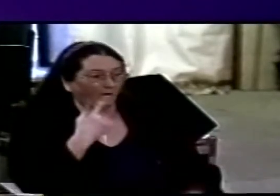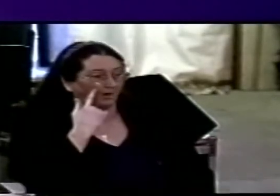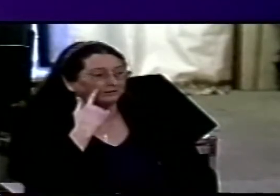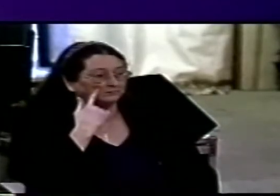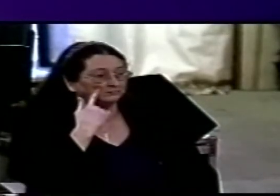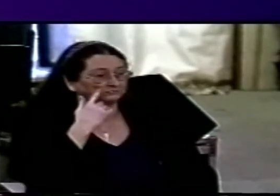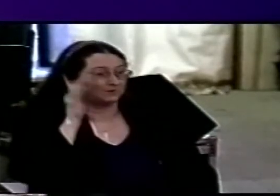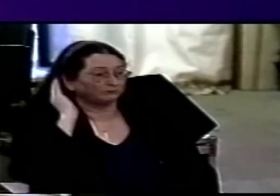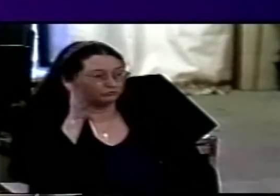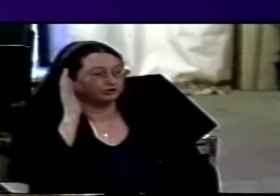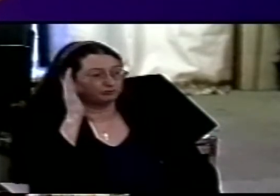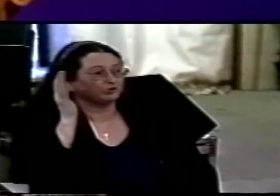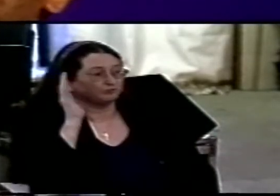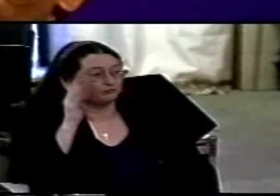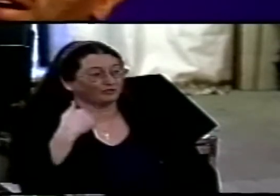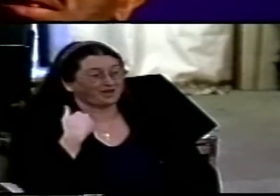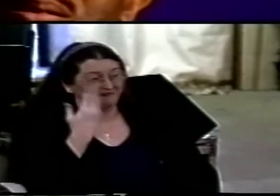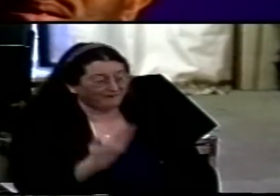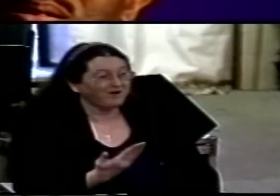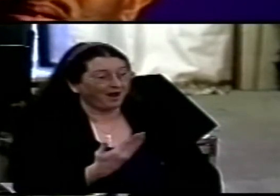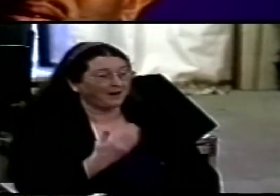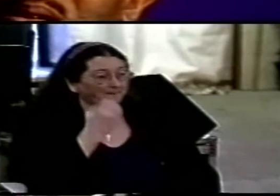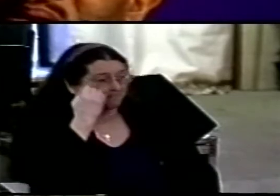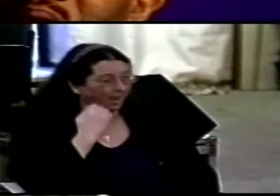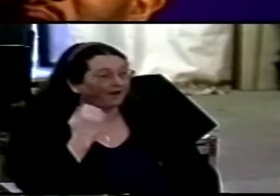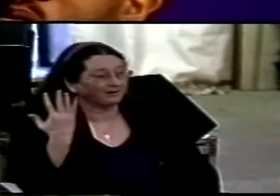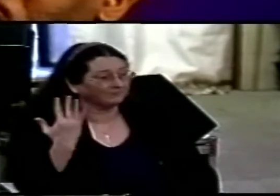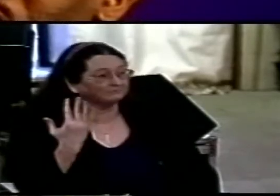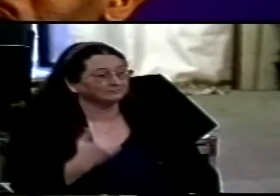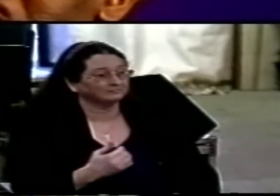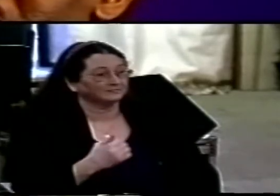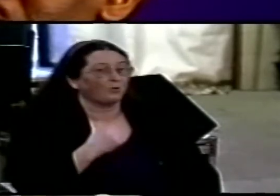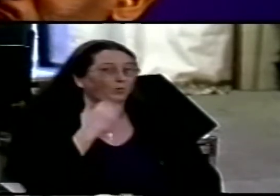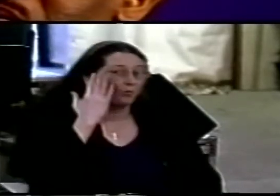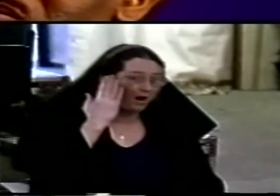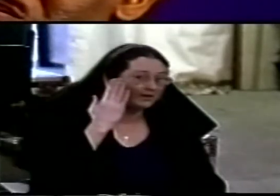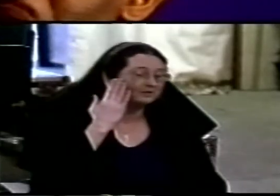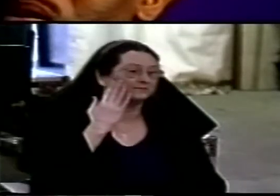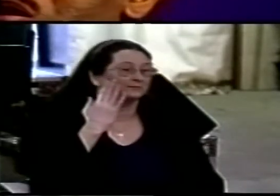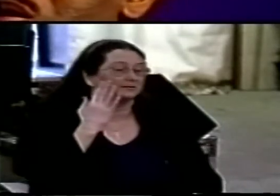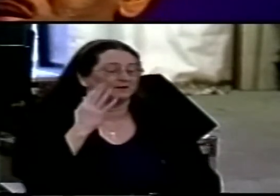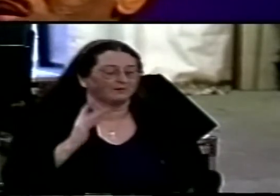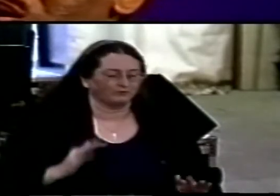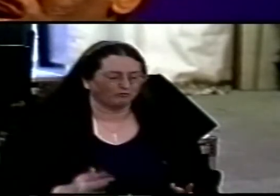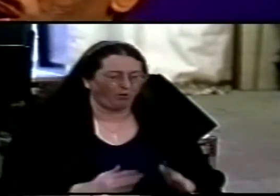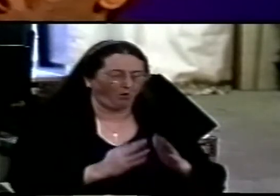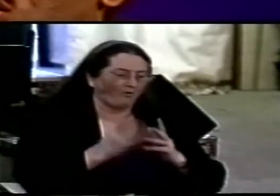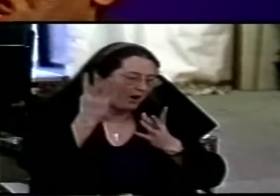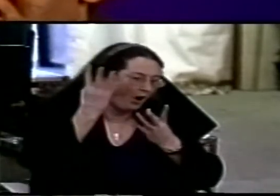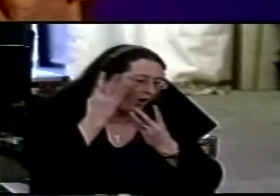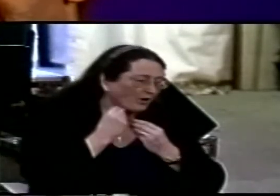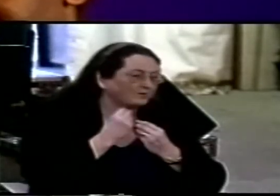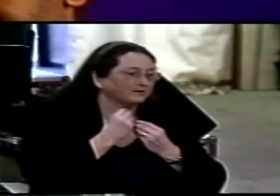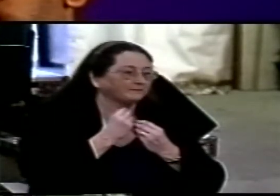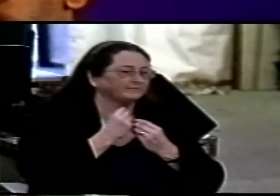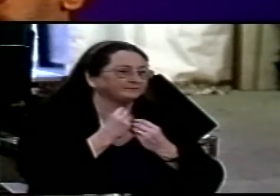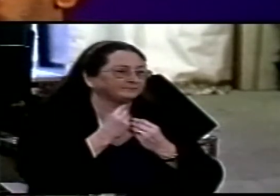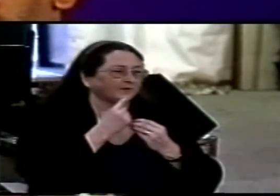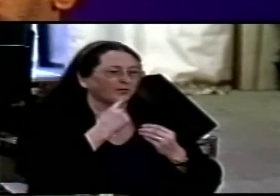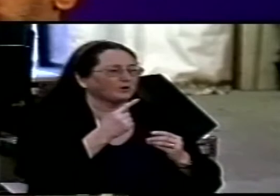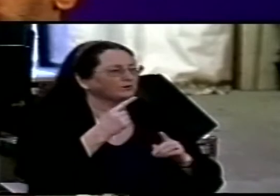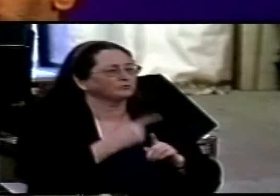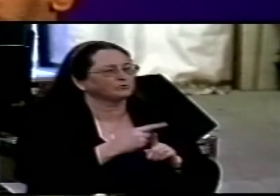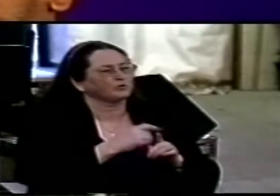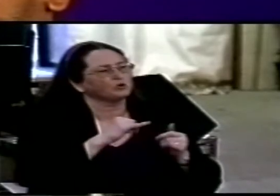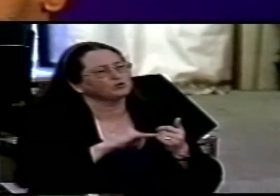glory where blacks and whites met in what was called the Azusa Street